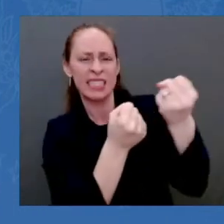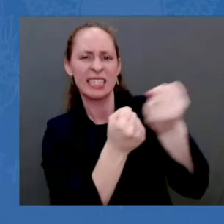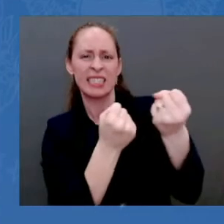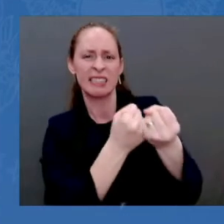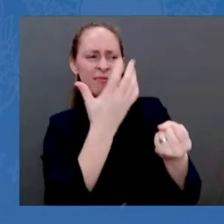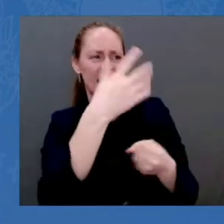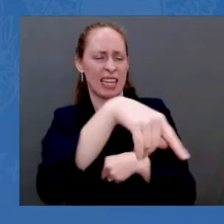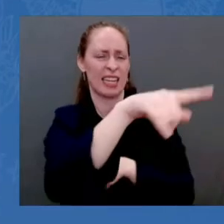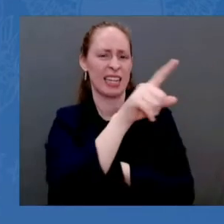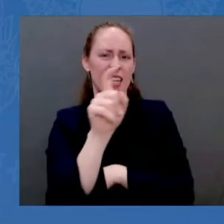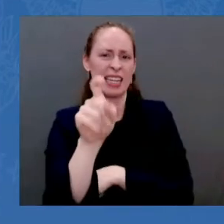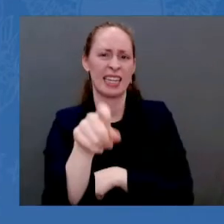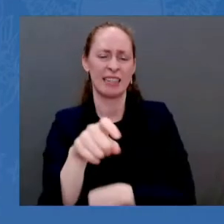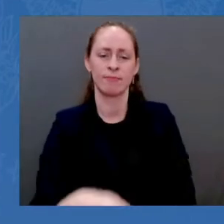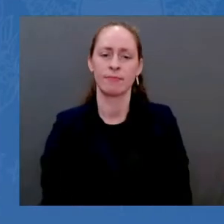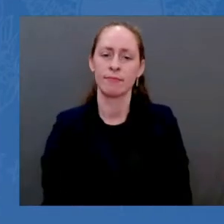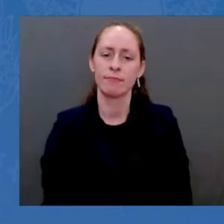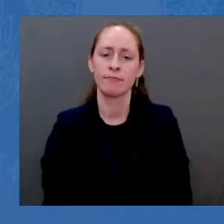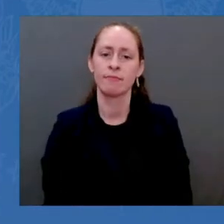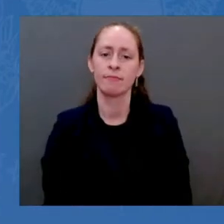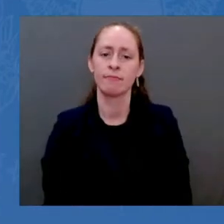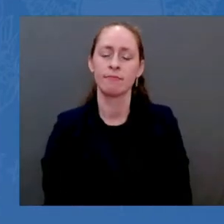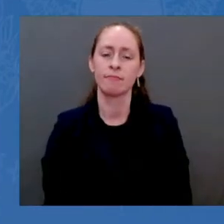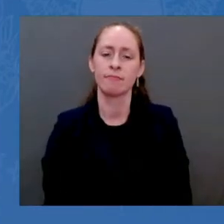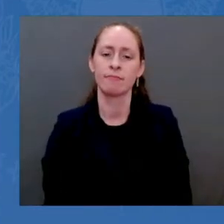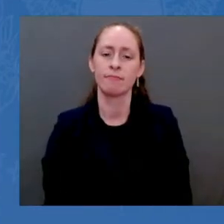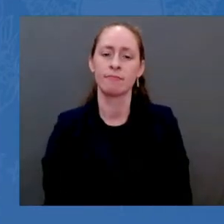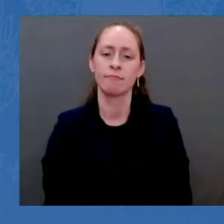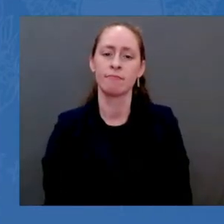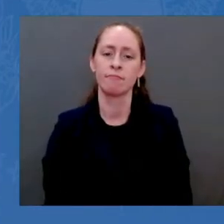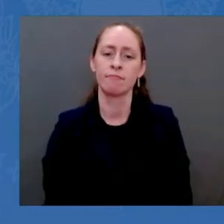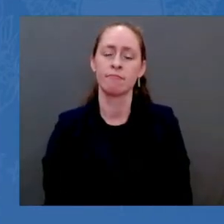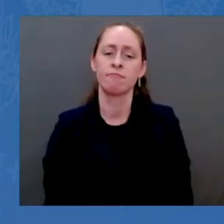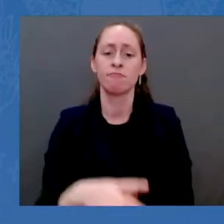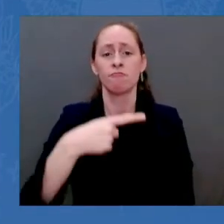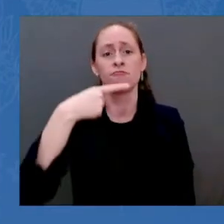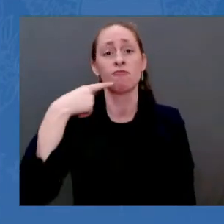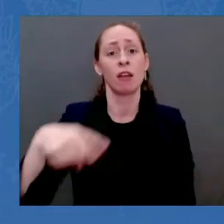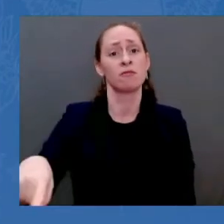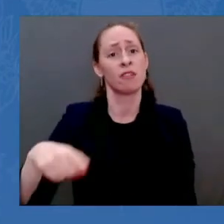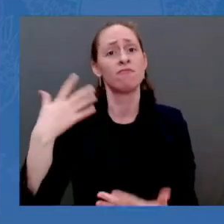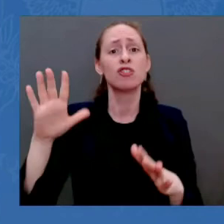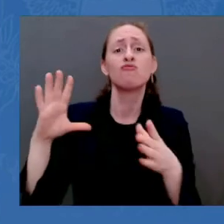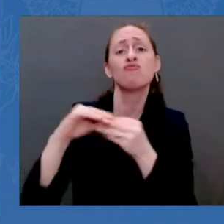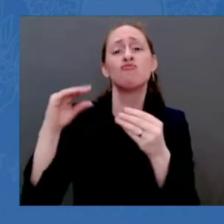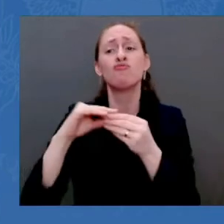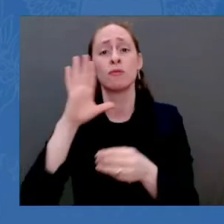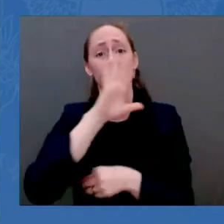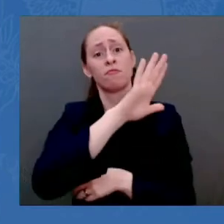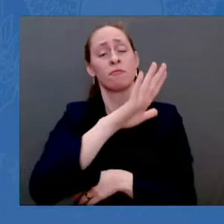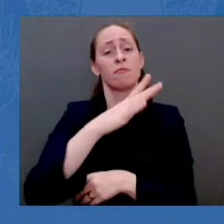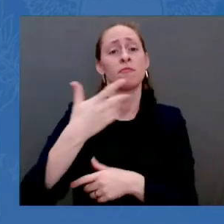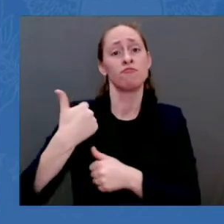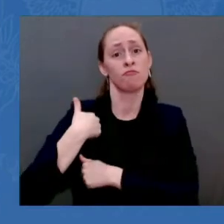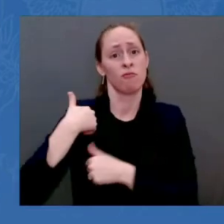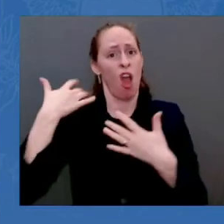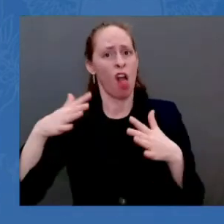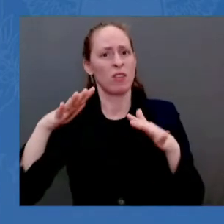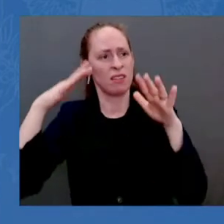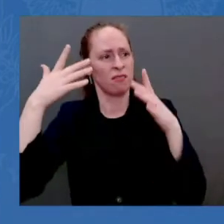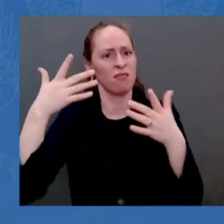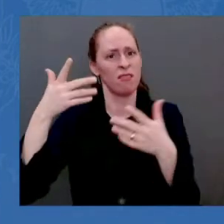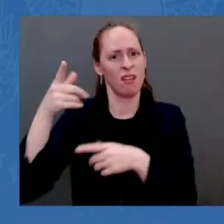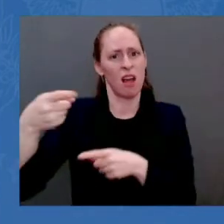withdraw its forces from Belarus, I have authorized additional movements of U.S. forces and equipment already stationed in Europe